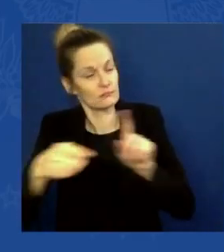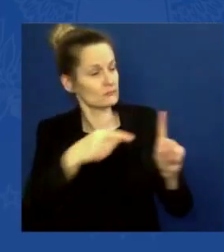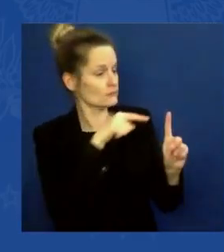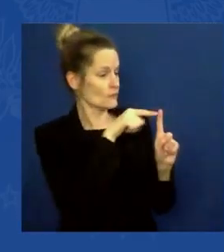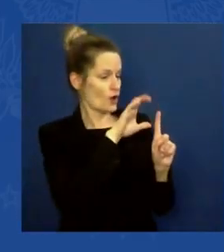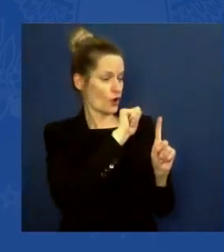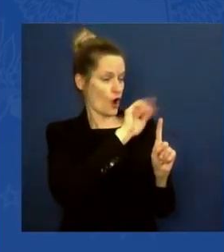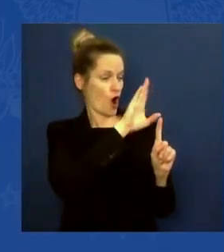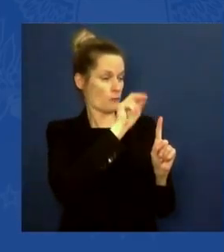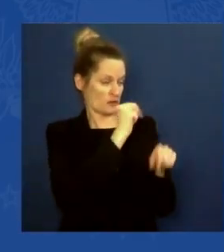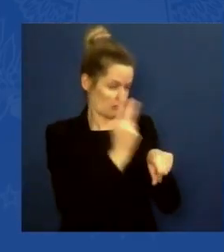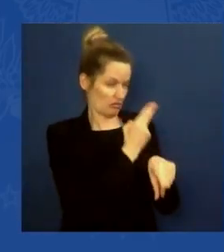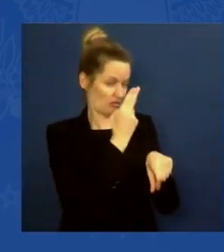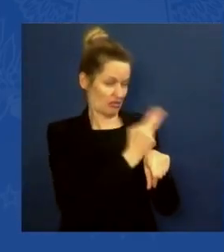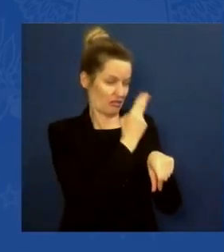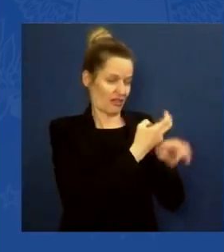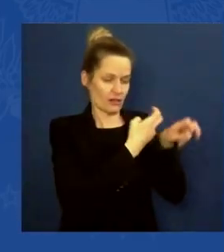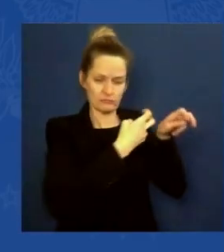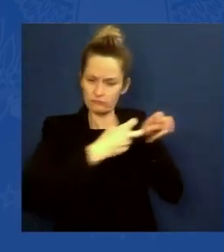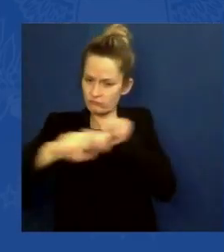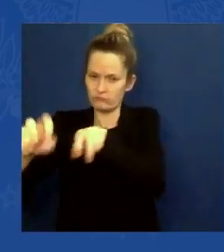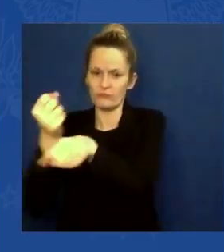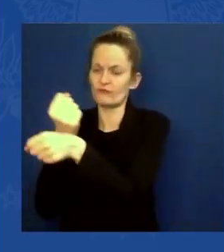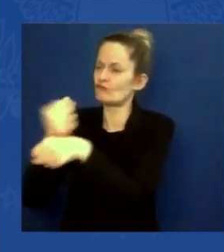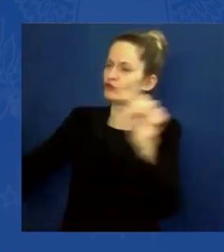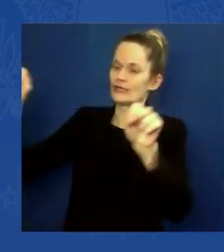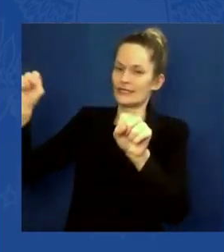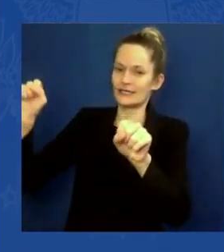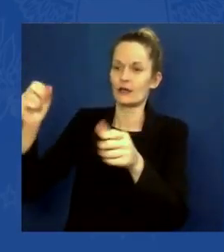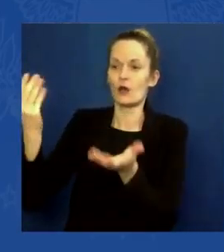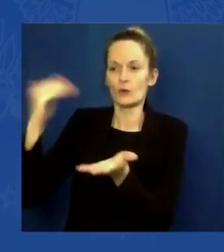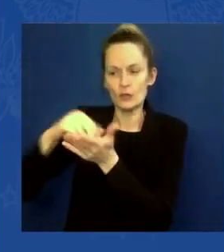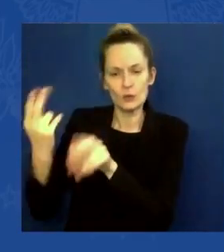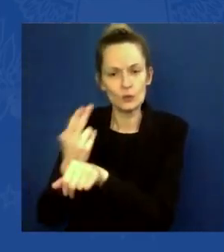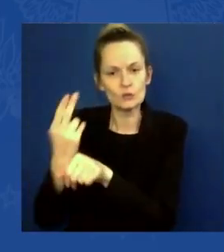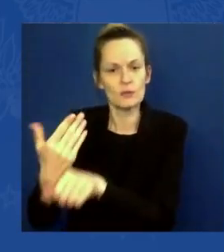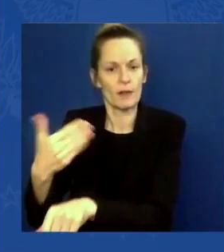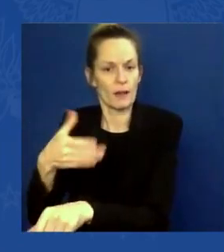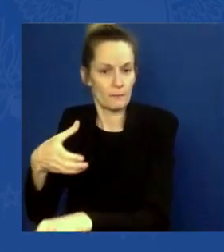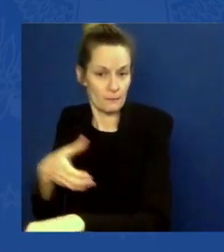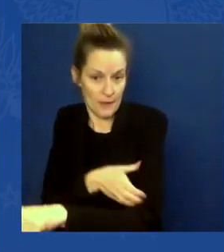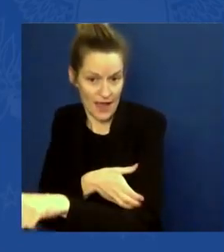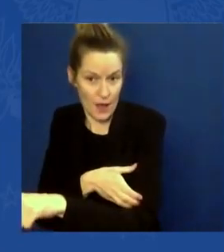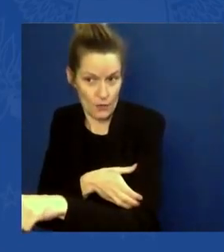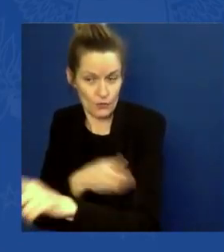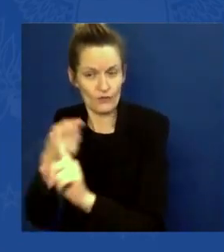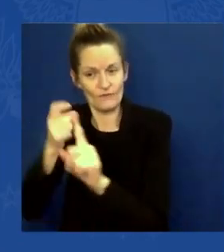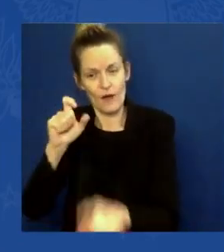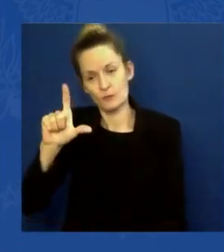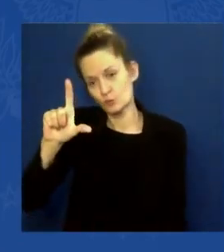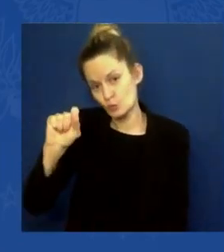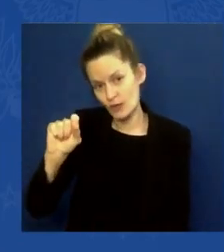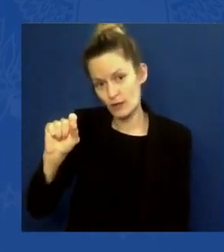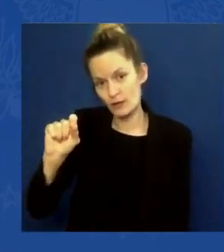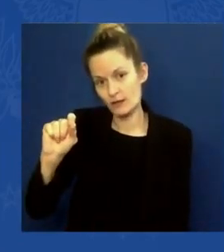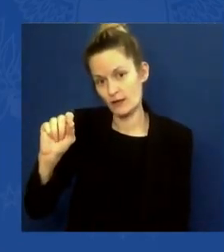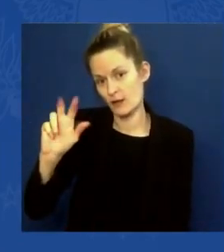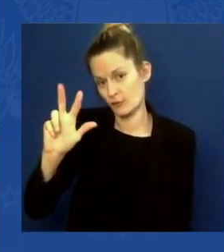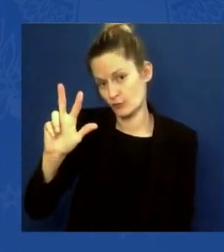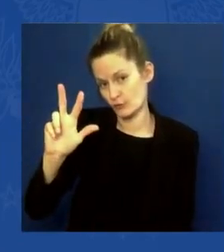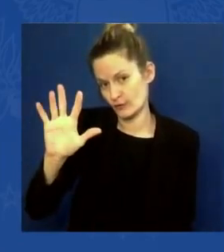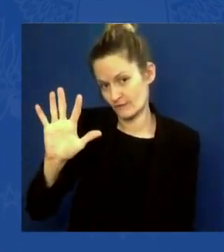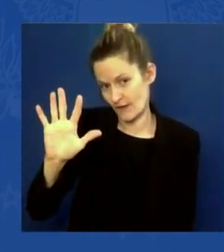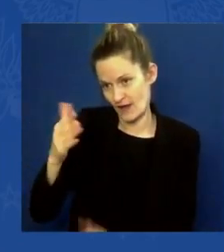We can do all of this in a way that creates good jobs, lowers costs to consumers and businesses,